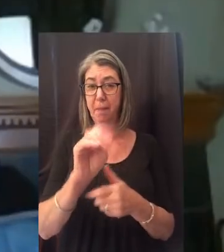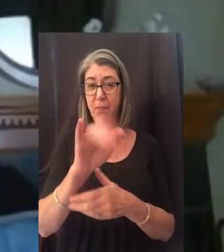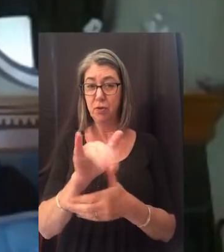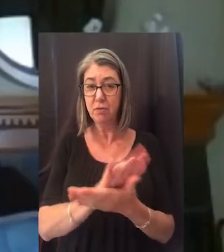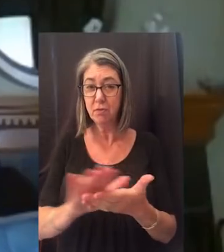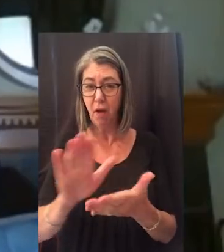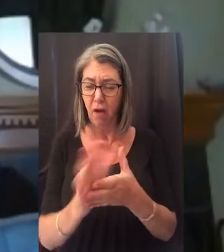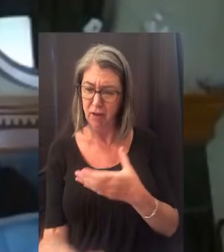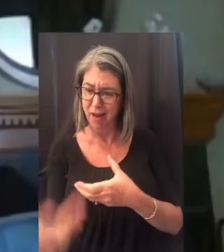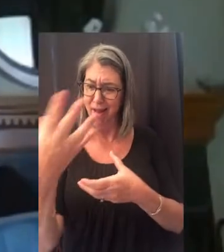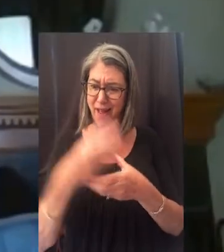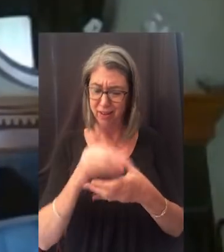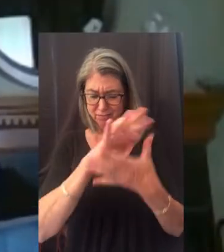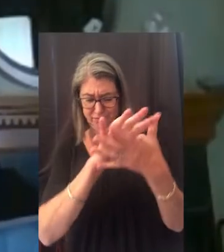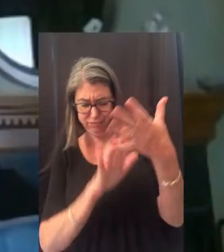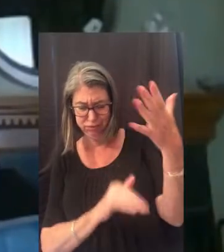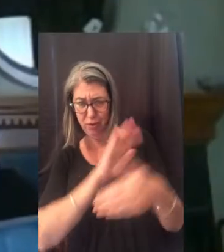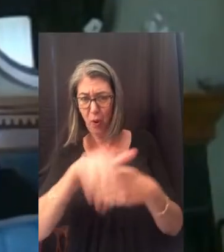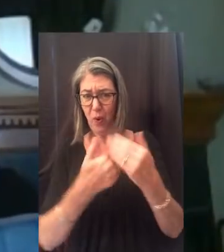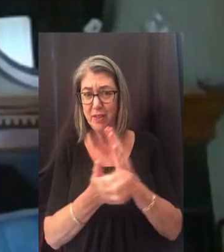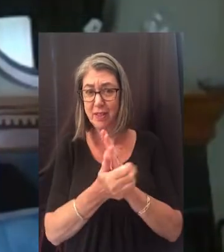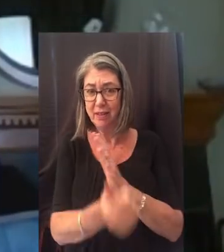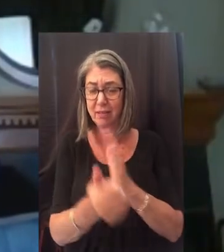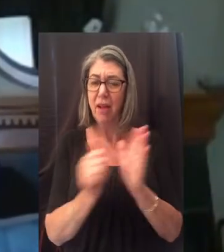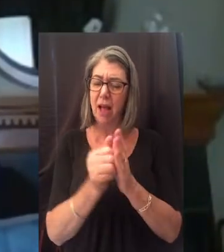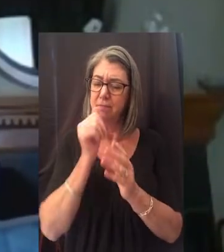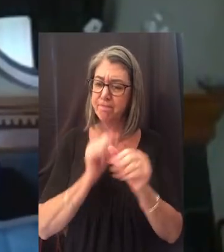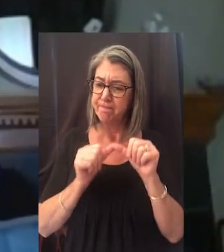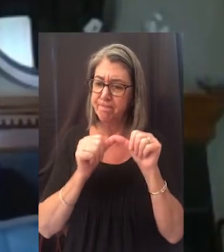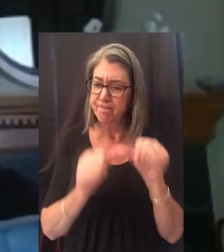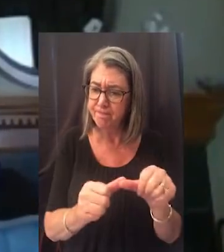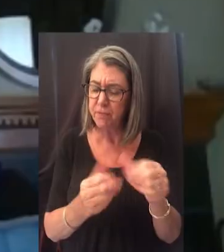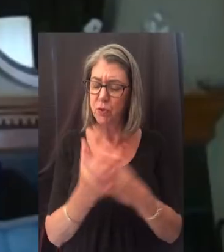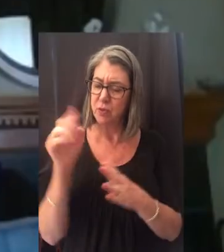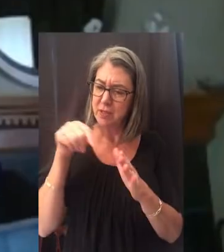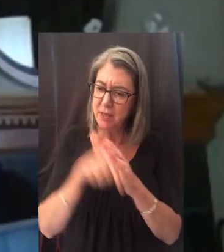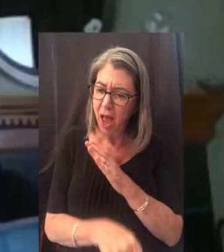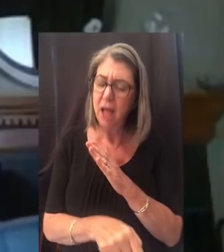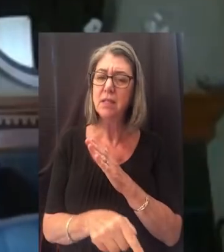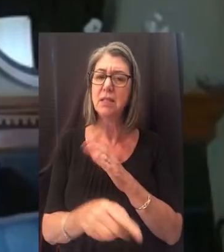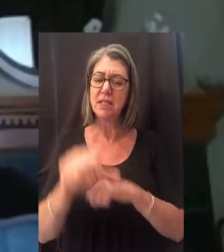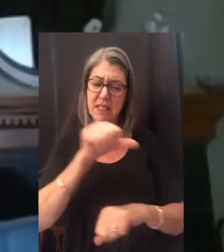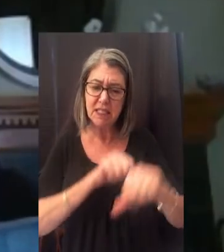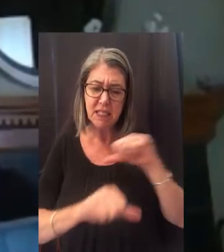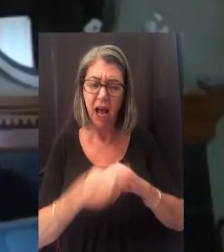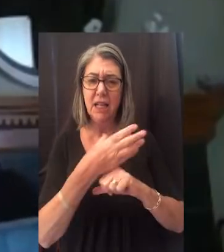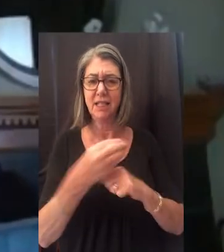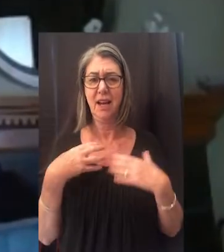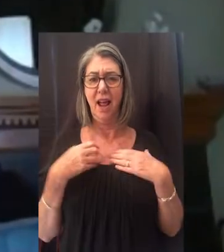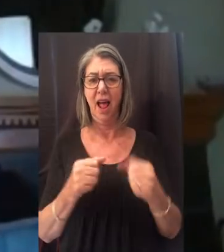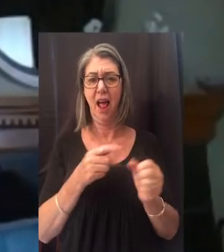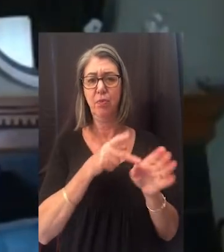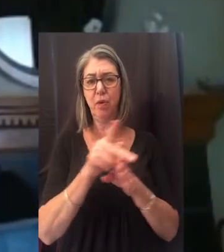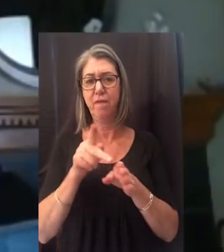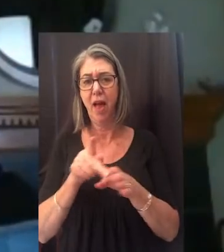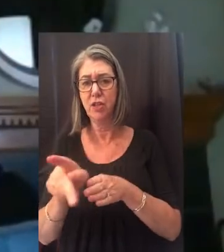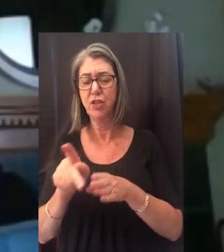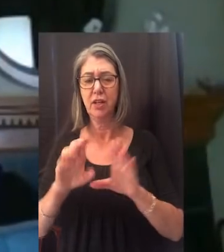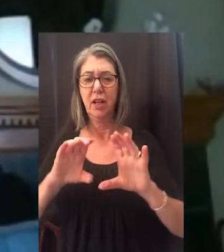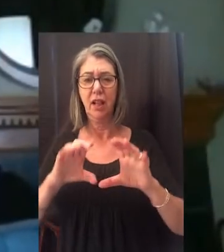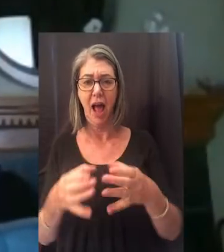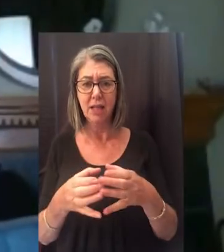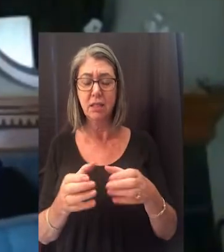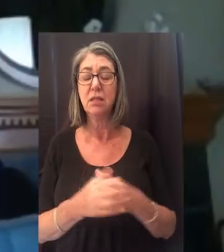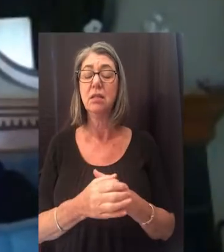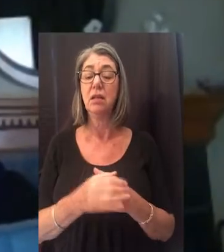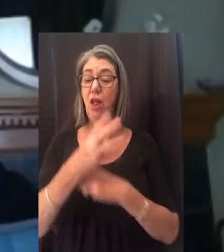Mercy College encompassed all of these skills as you persevered through our intense science and health profession classes.